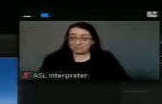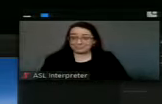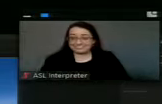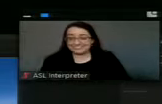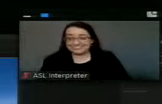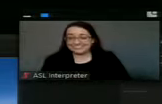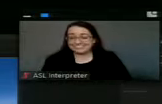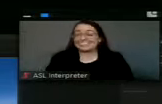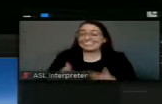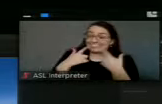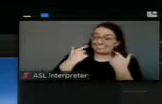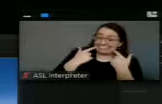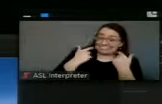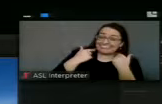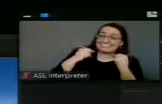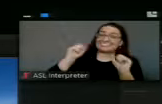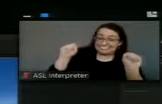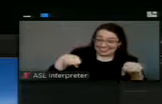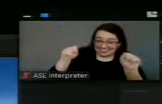Yes.